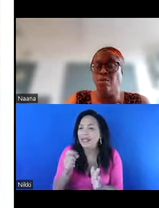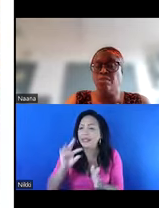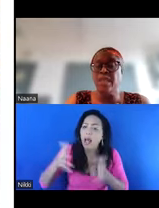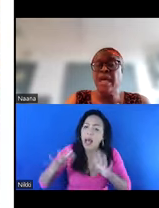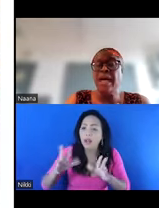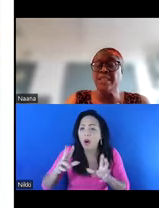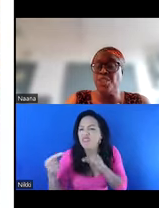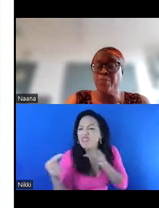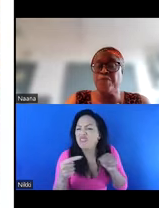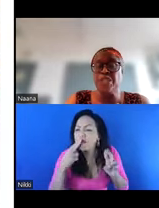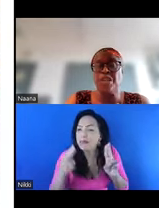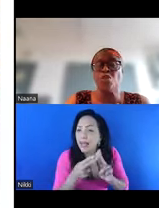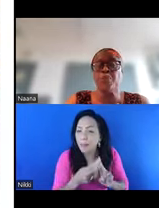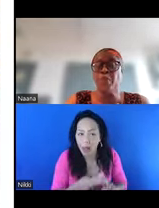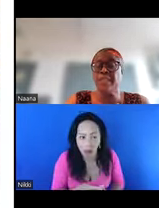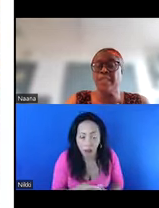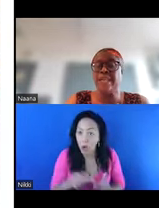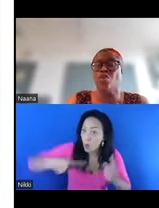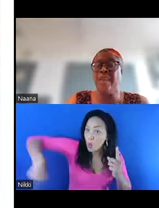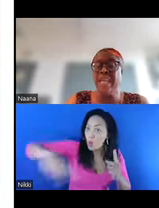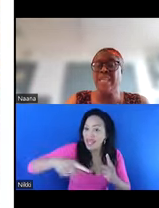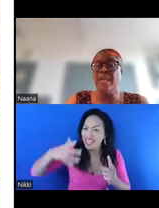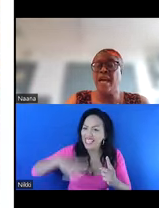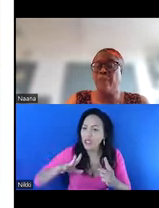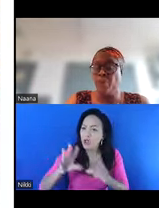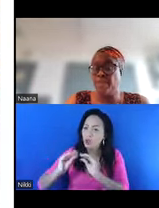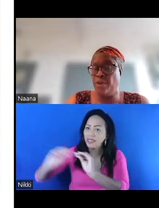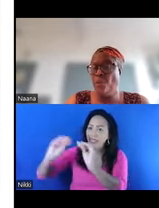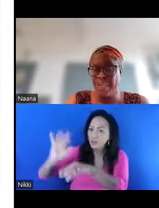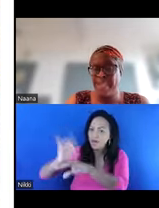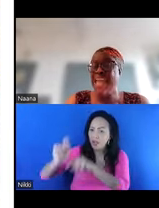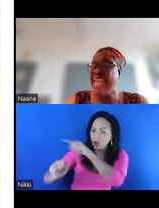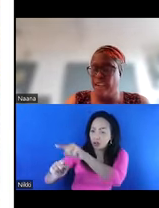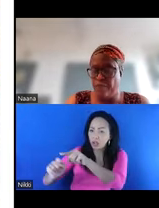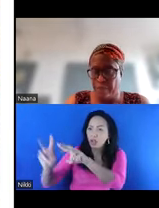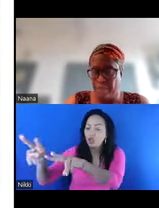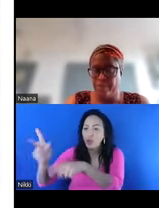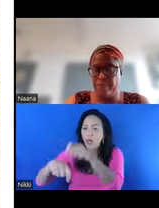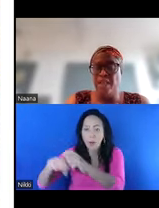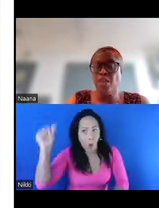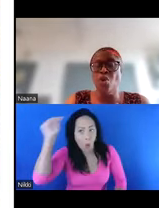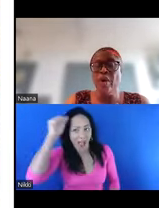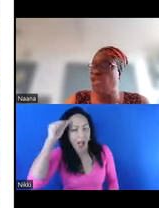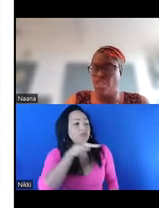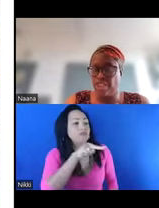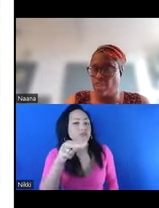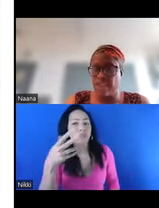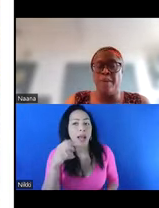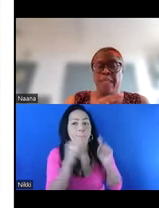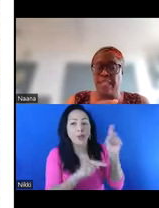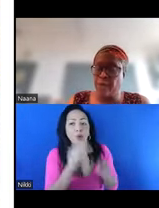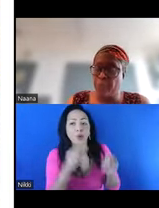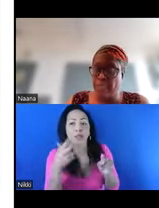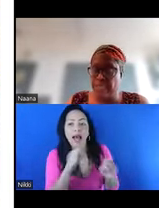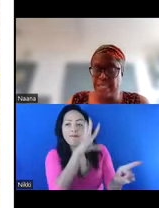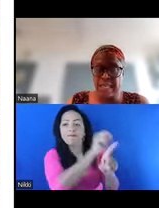as a whole and teaching professionals to support the signs of any abuse within any family. So it's not just on